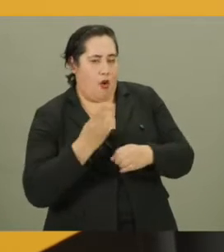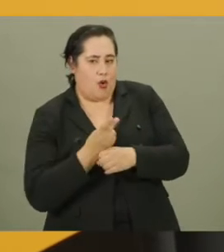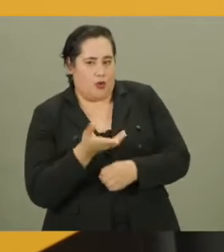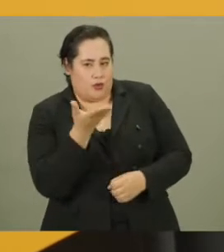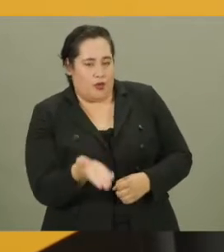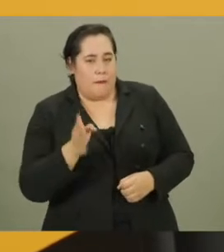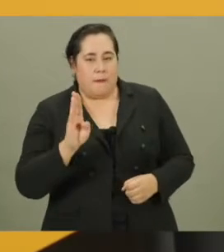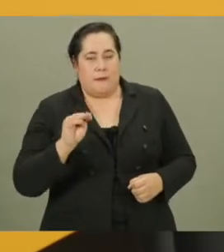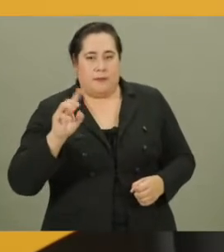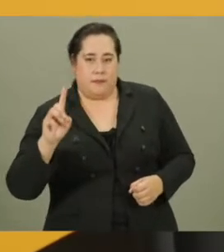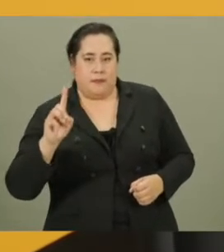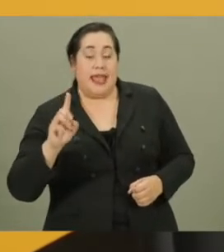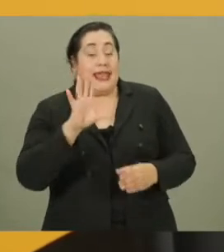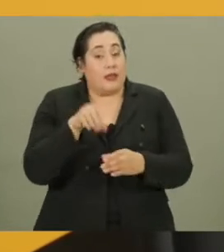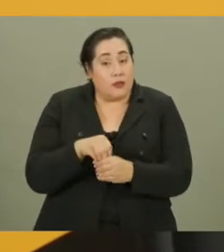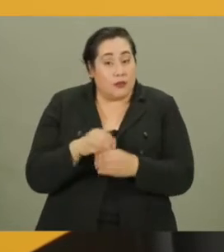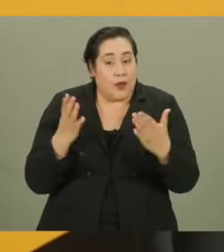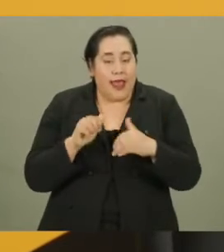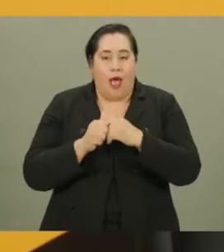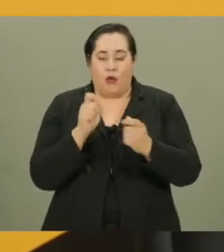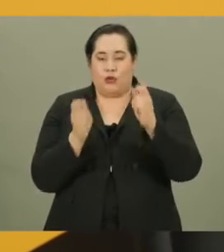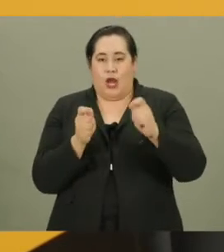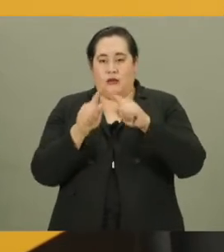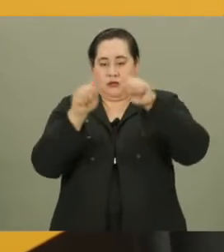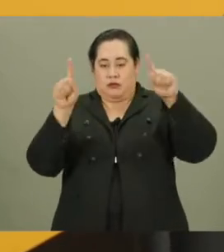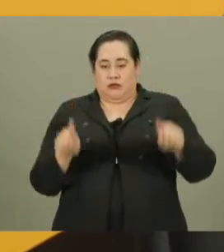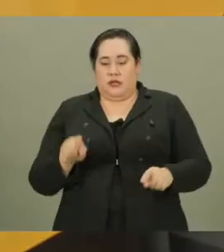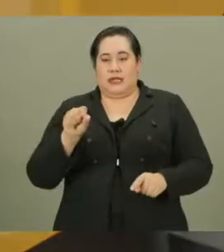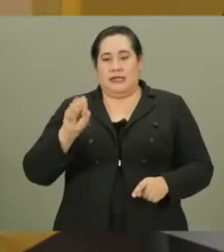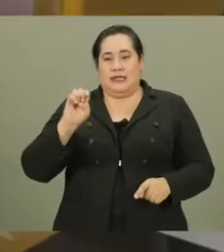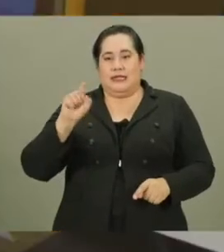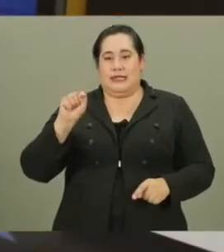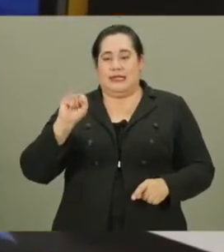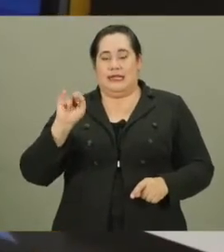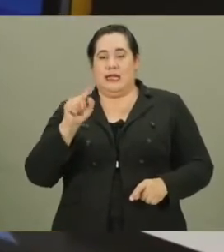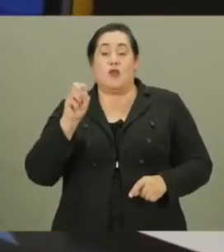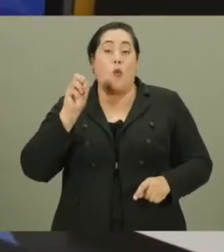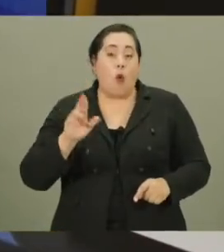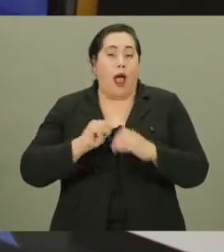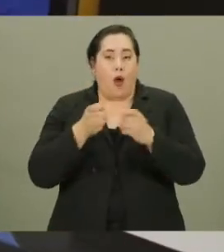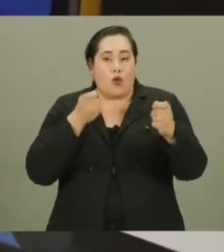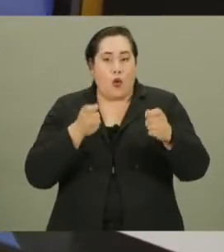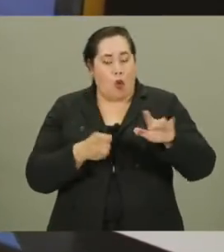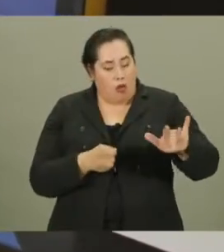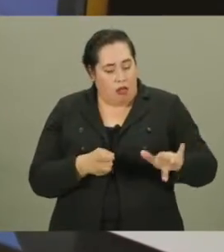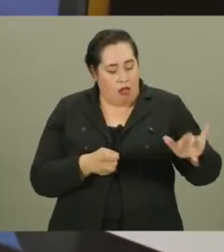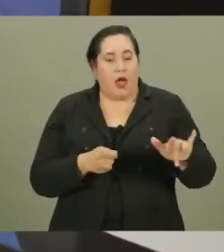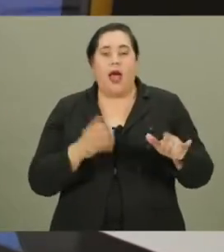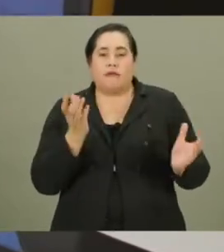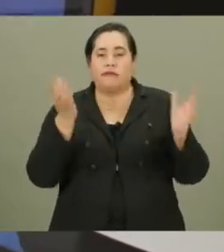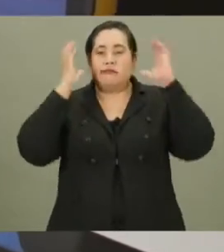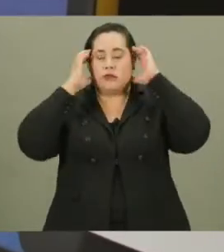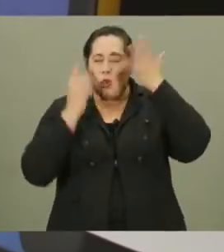explain how to use the BMD, including how to change display settings or how to use the control keypad and